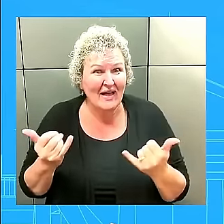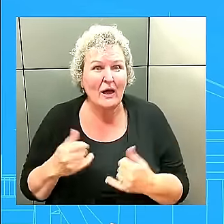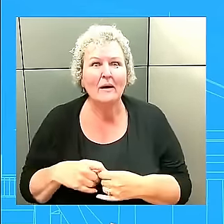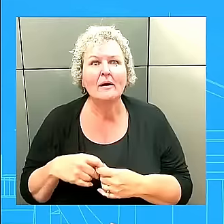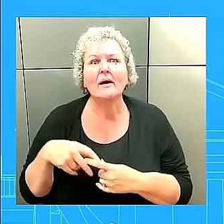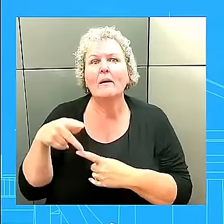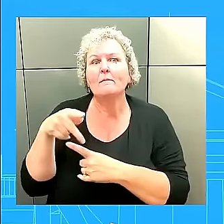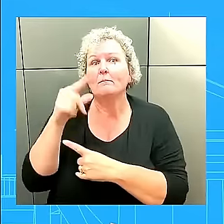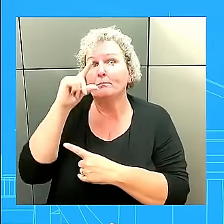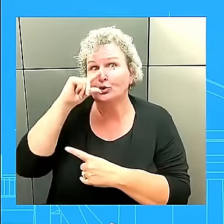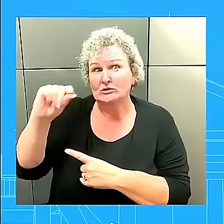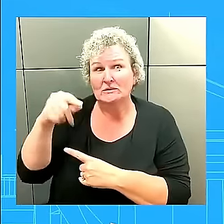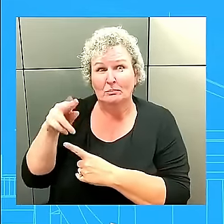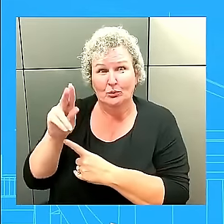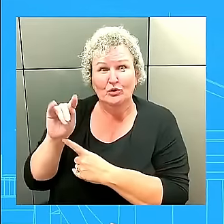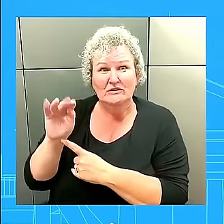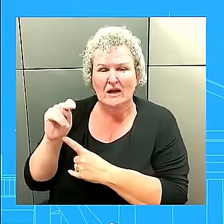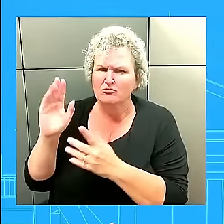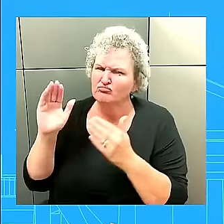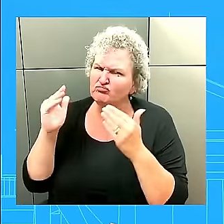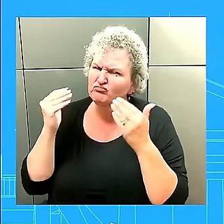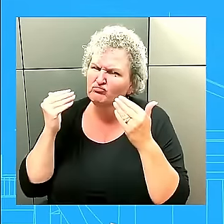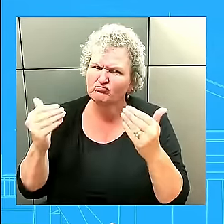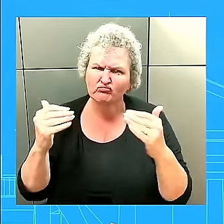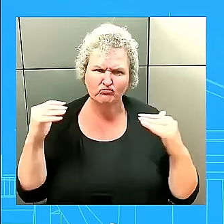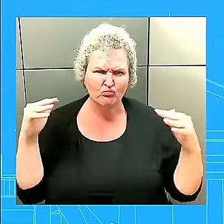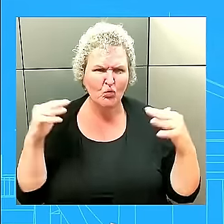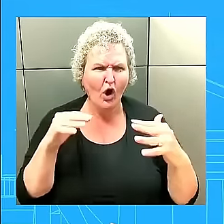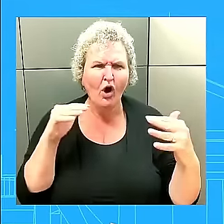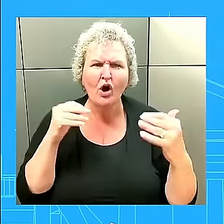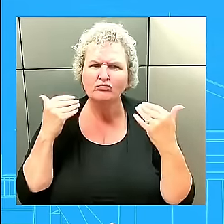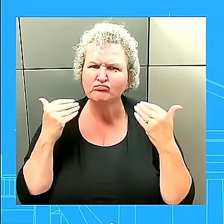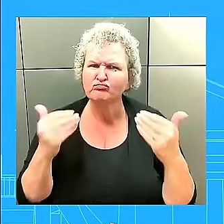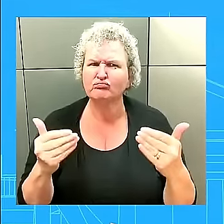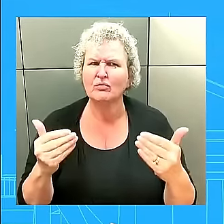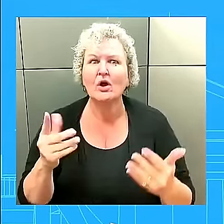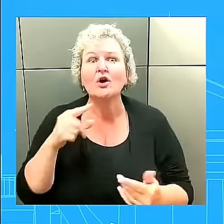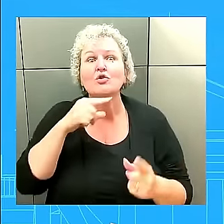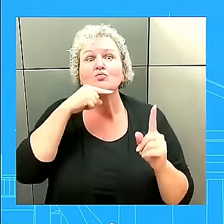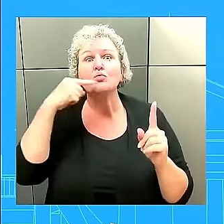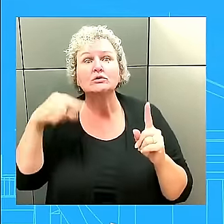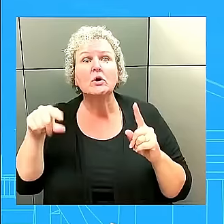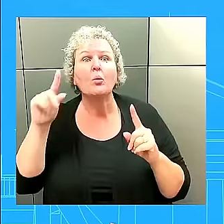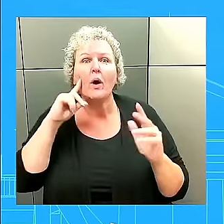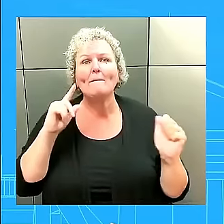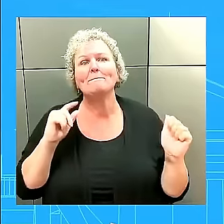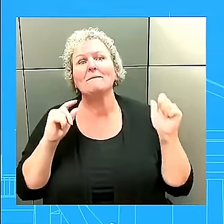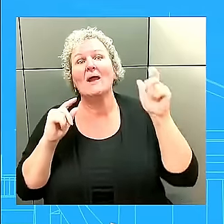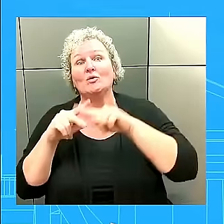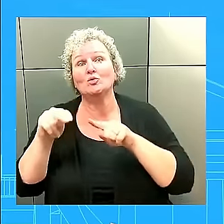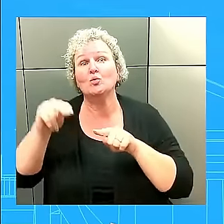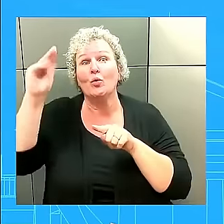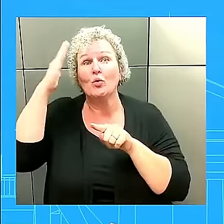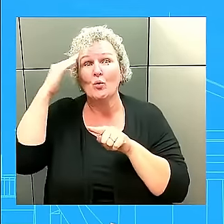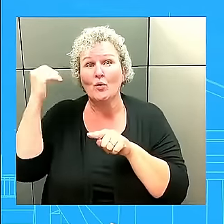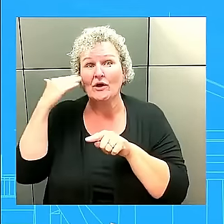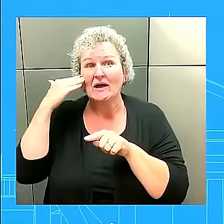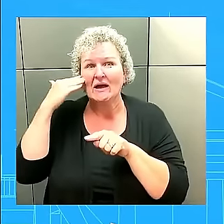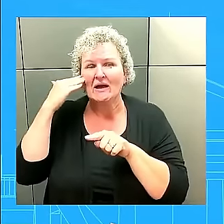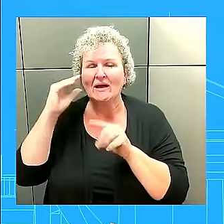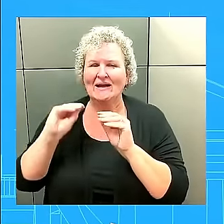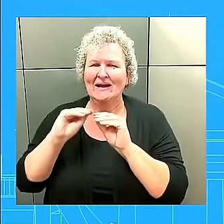If Russia is indeed forced to turn to North Korea for manpower, this would be a sign of weakness, not strength, on the part of the Kremlin.